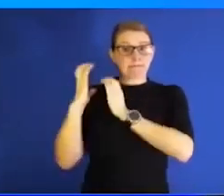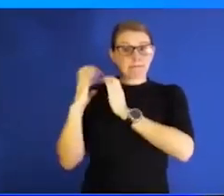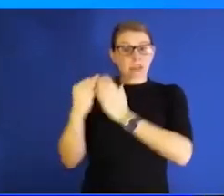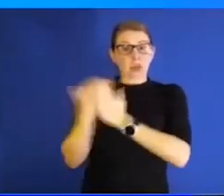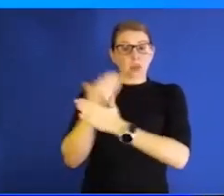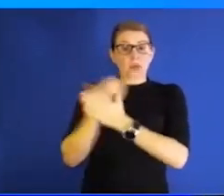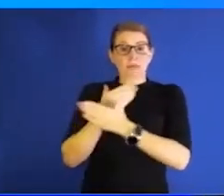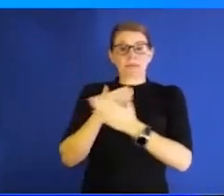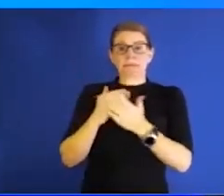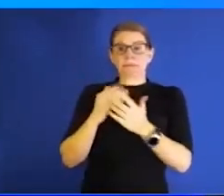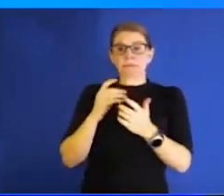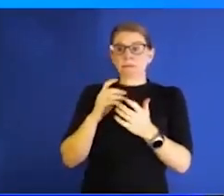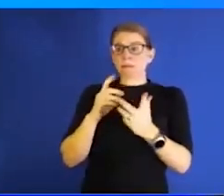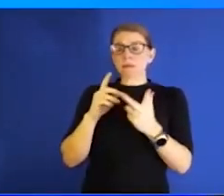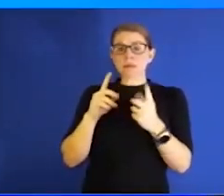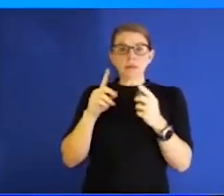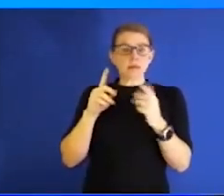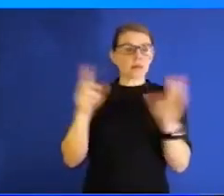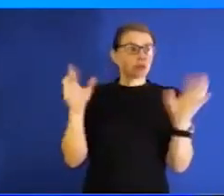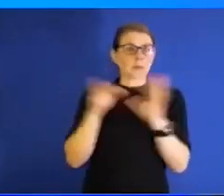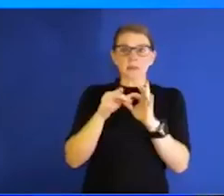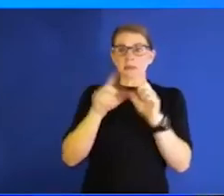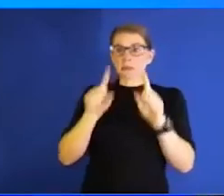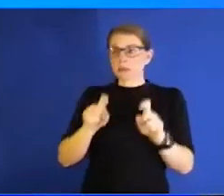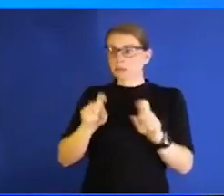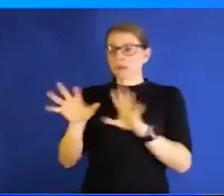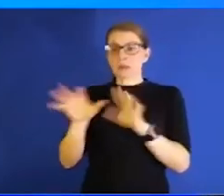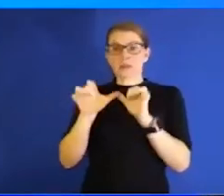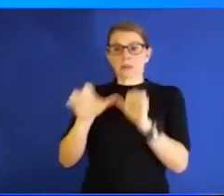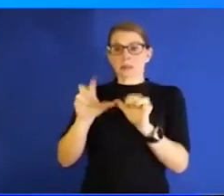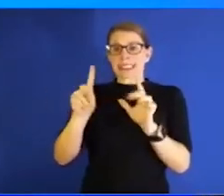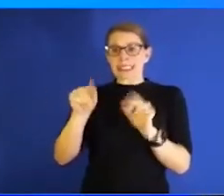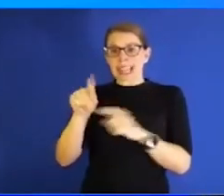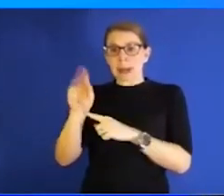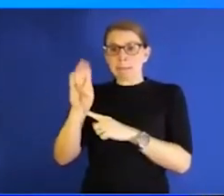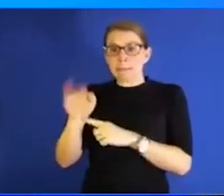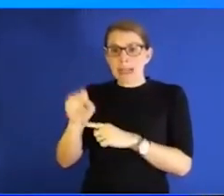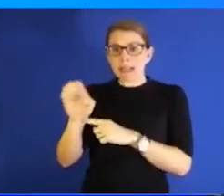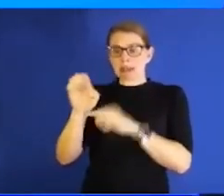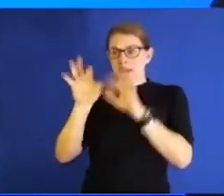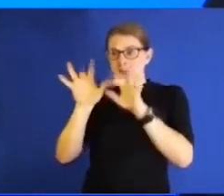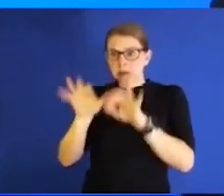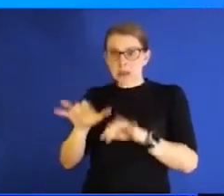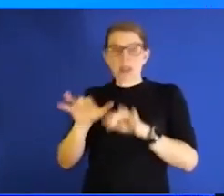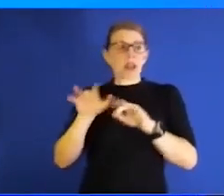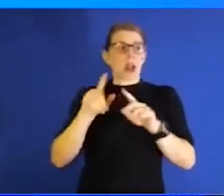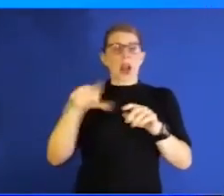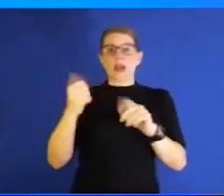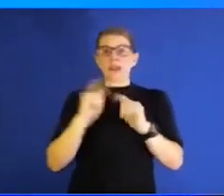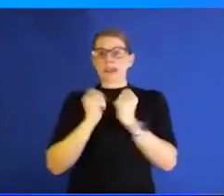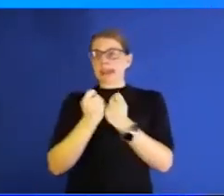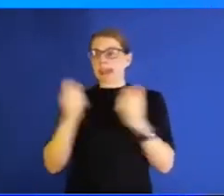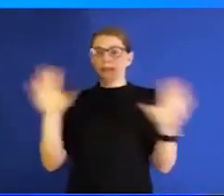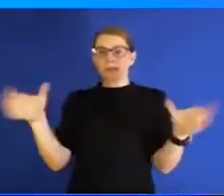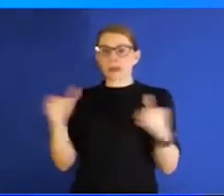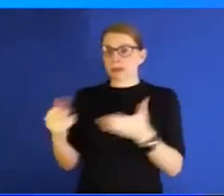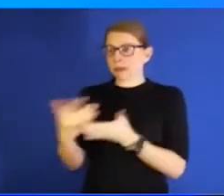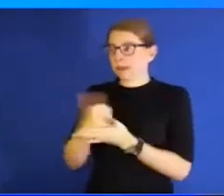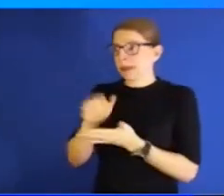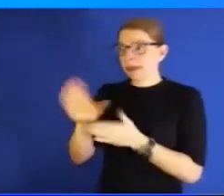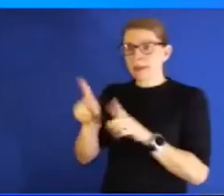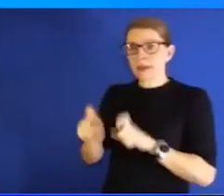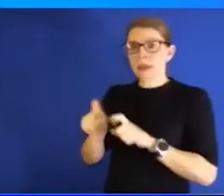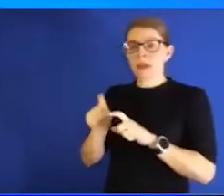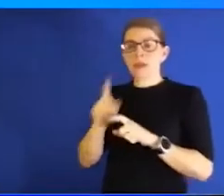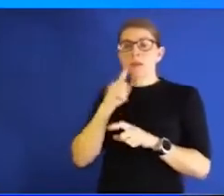isolation, of conducting the testing, and maintaining the databases on that, doing that with other teams as they're coming onto your campus, and for 16 sports.